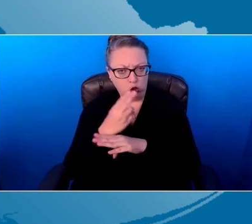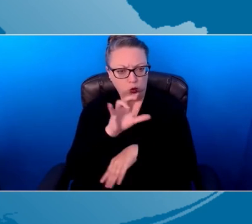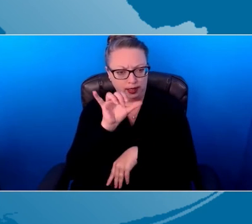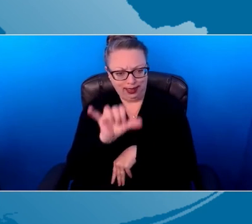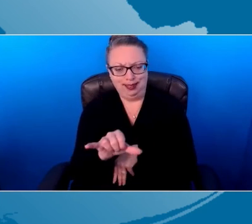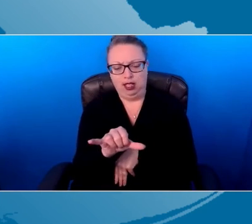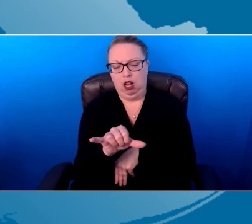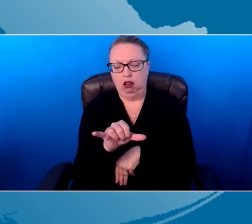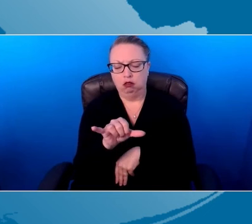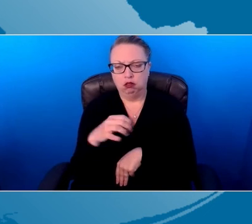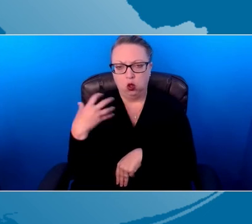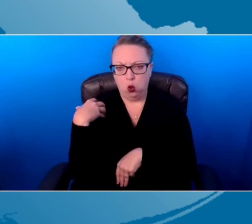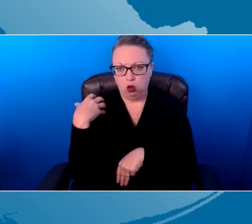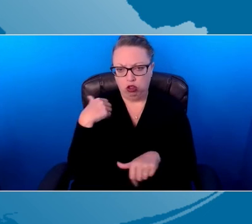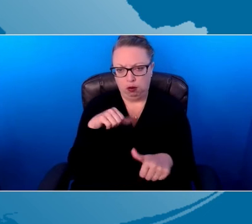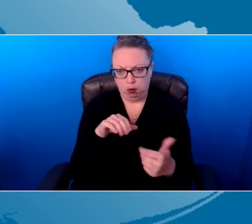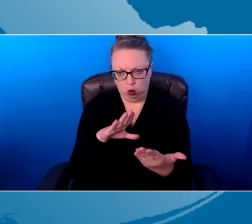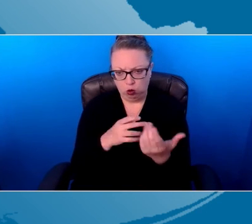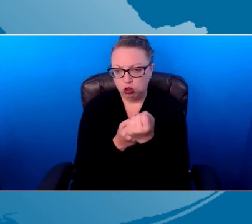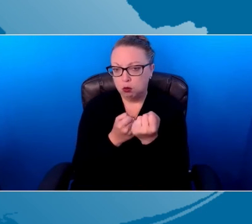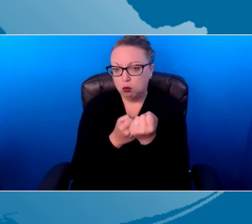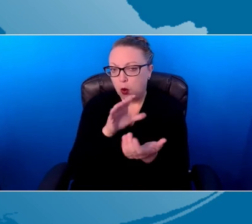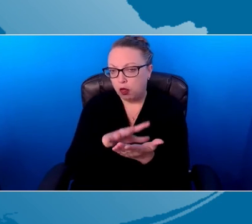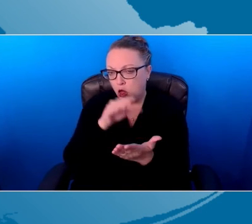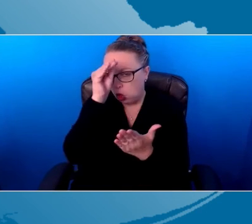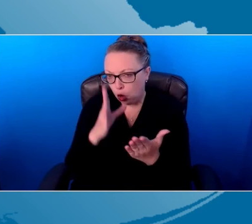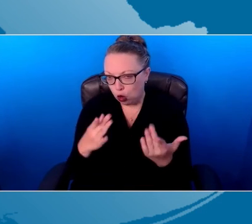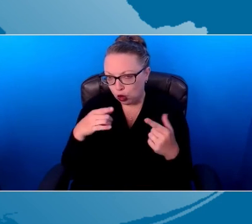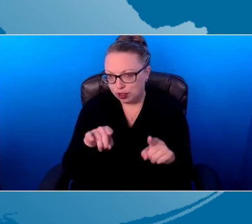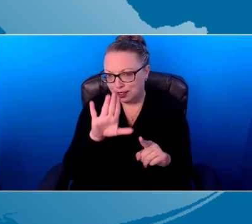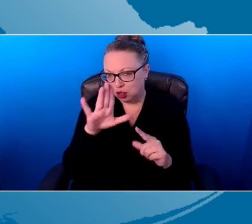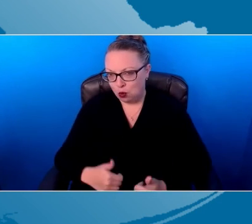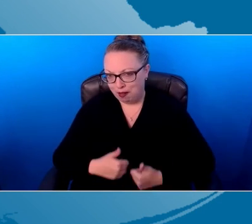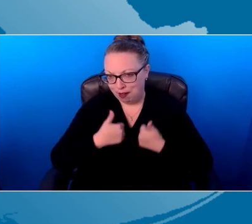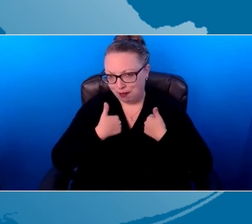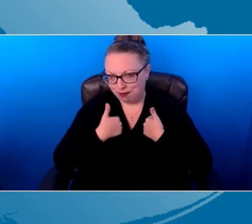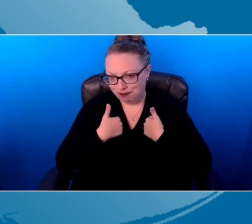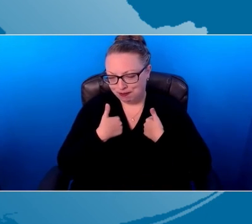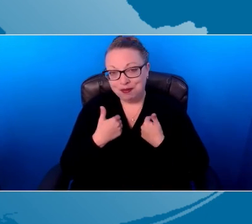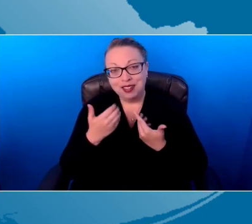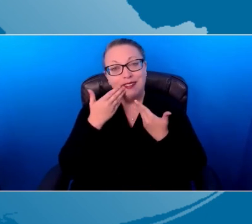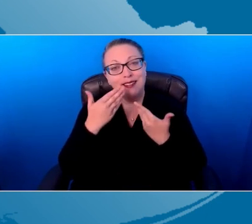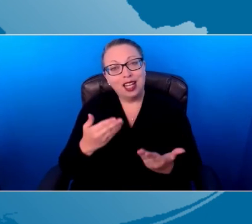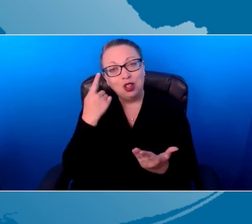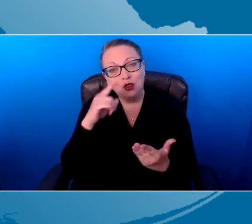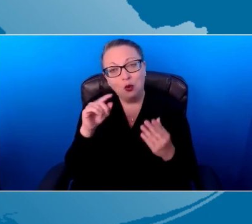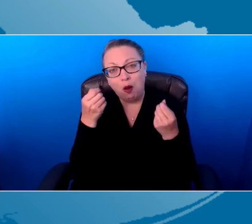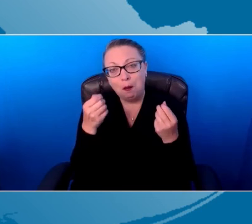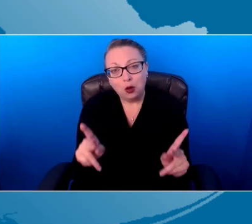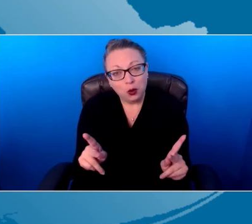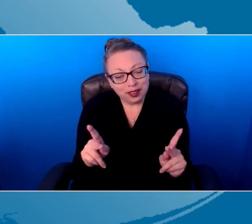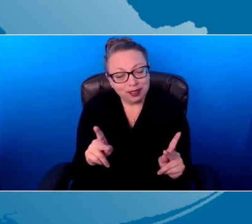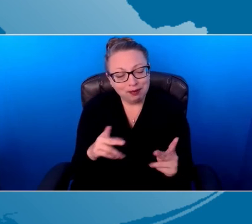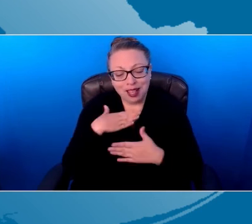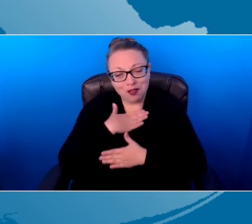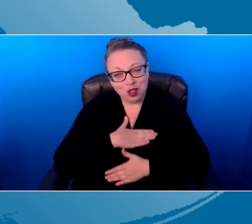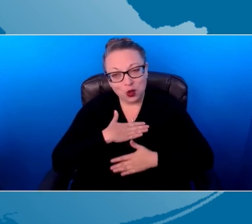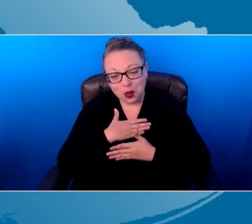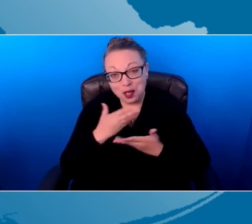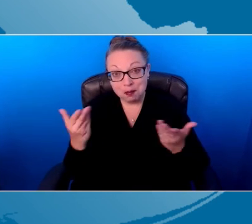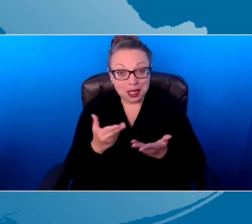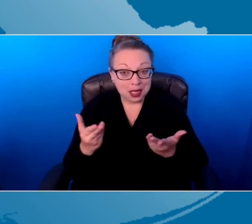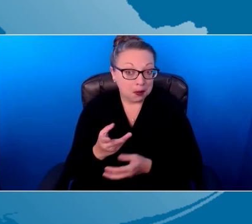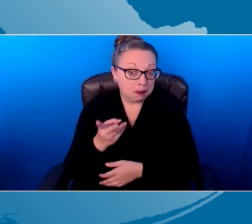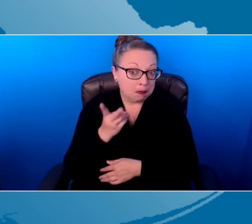your learners in your life. Thank you for this opportunity. It's been a pleasure being here. And let's see what questions you have about